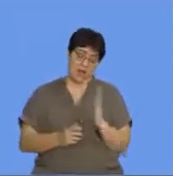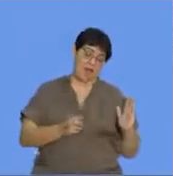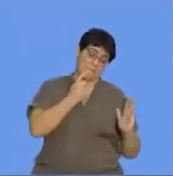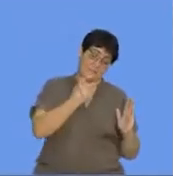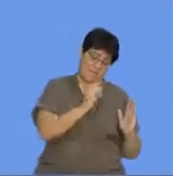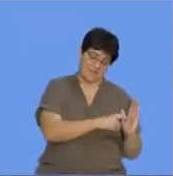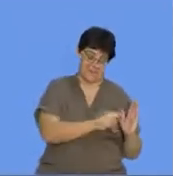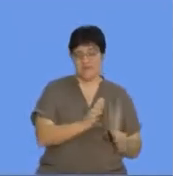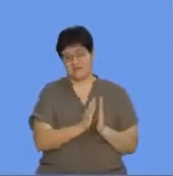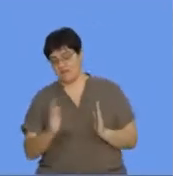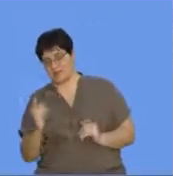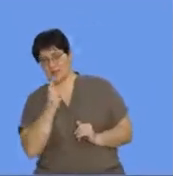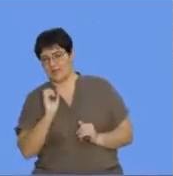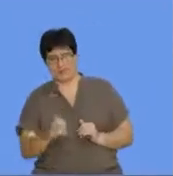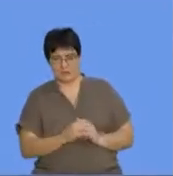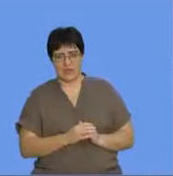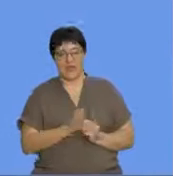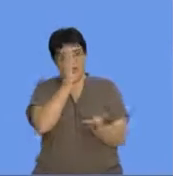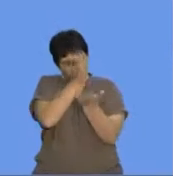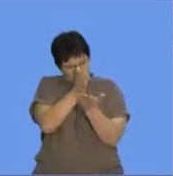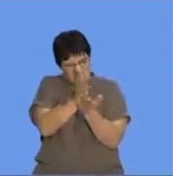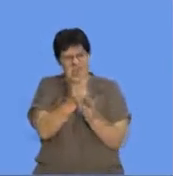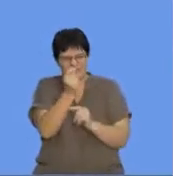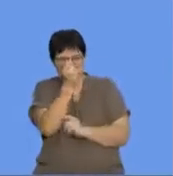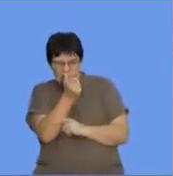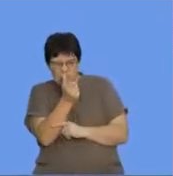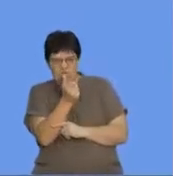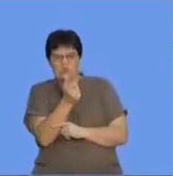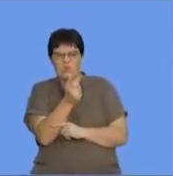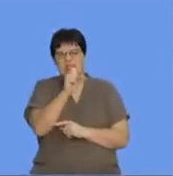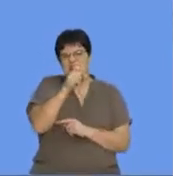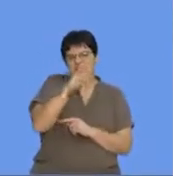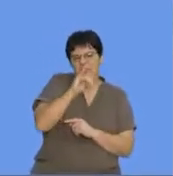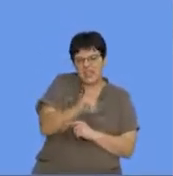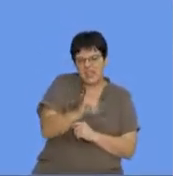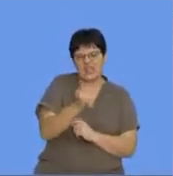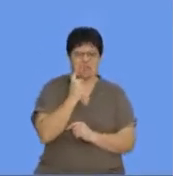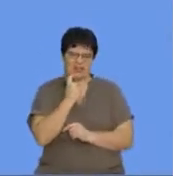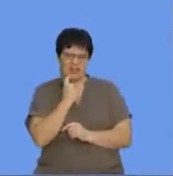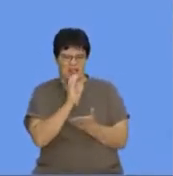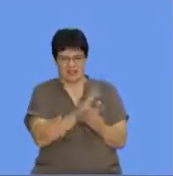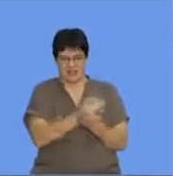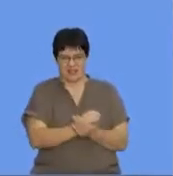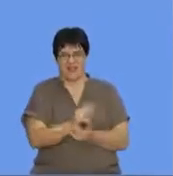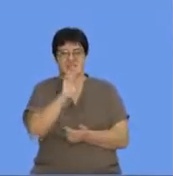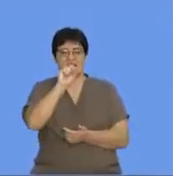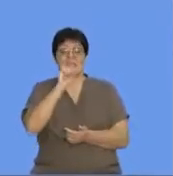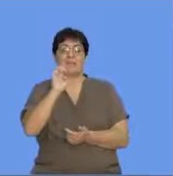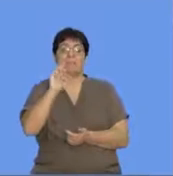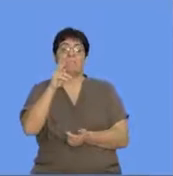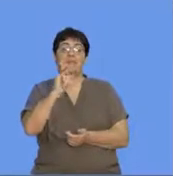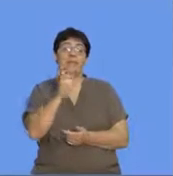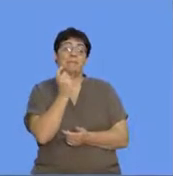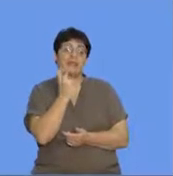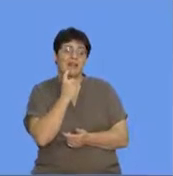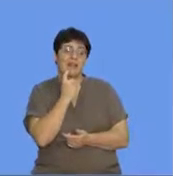there's a collection of few, you know, semi-metals or metalloids. So the term semi-metal suggests that the